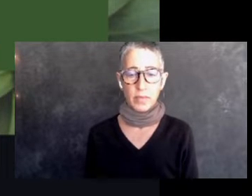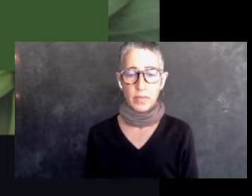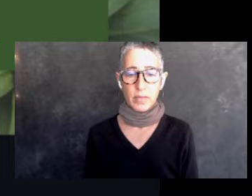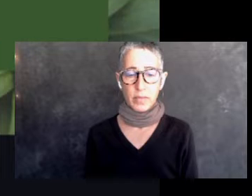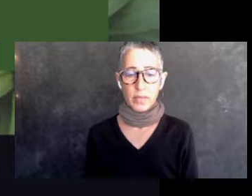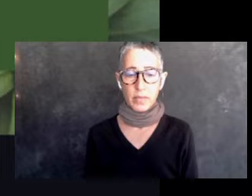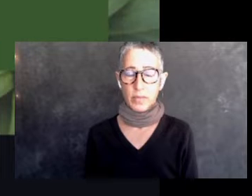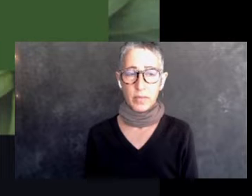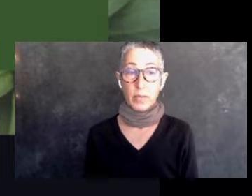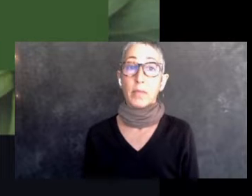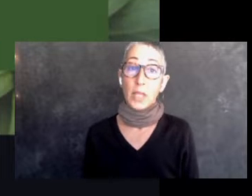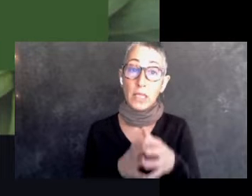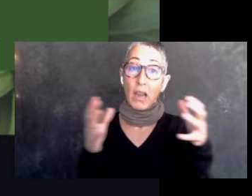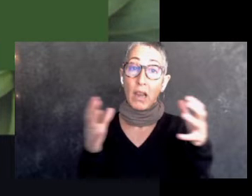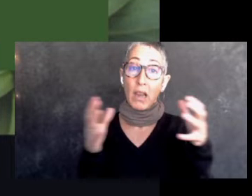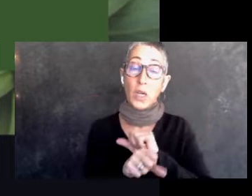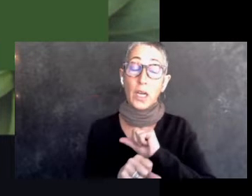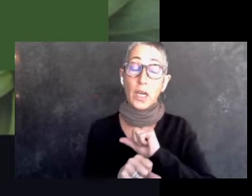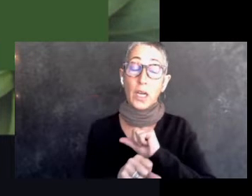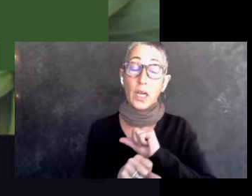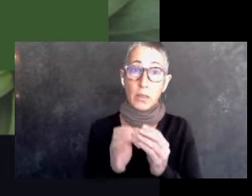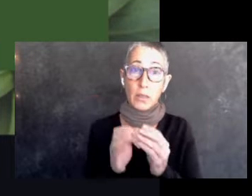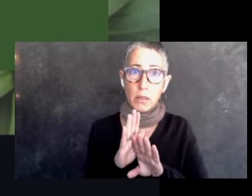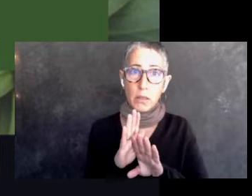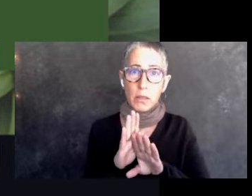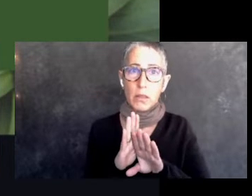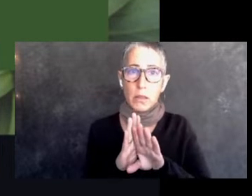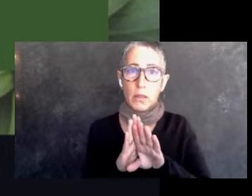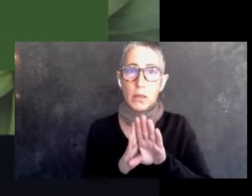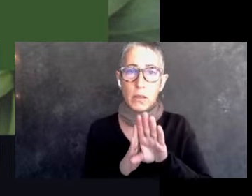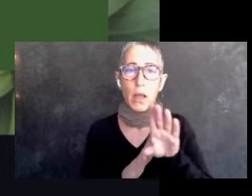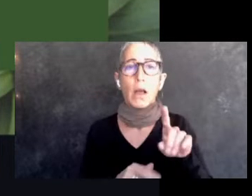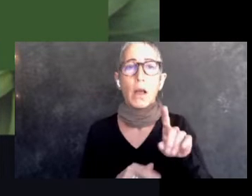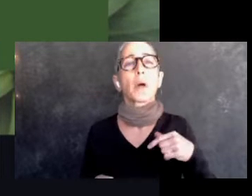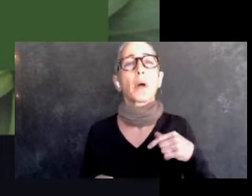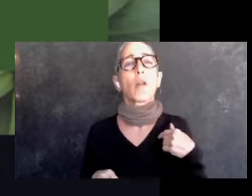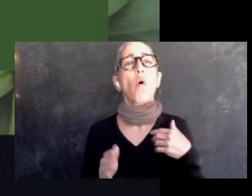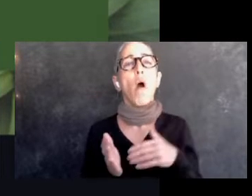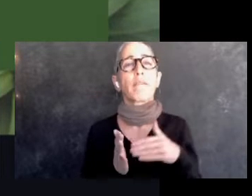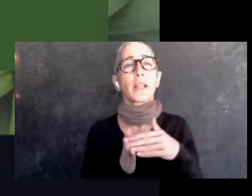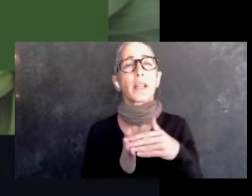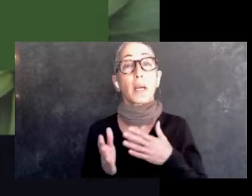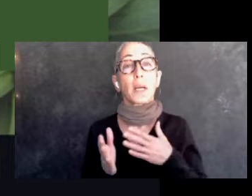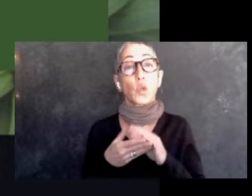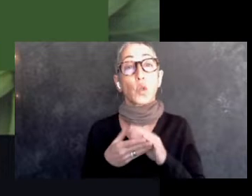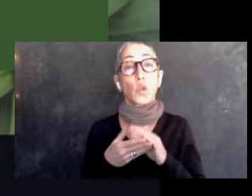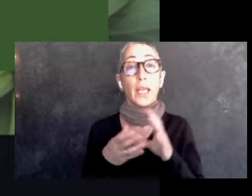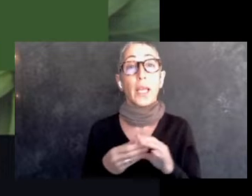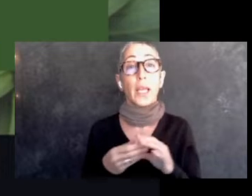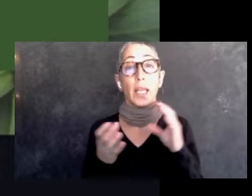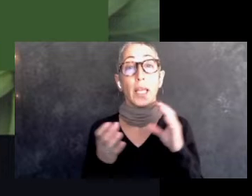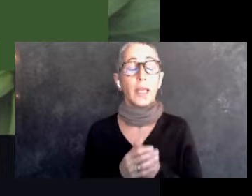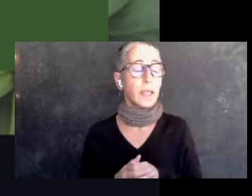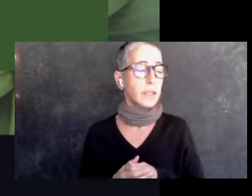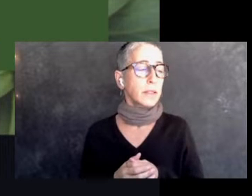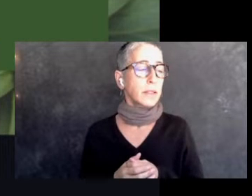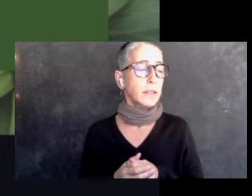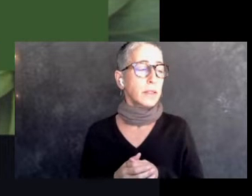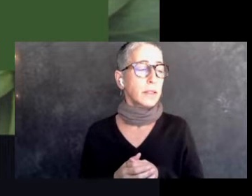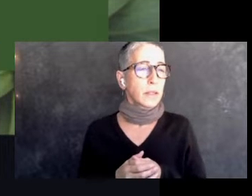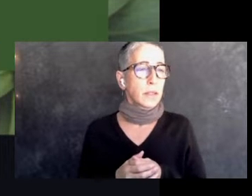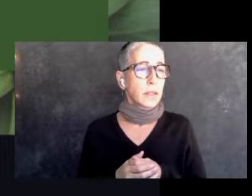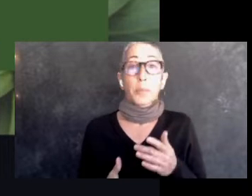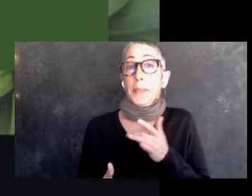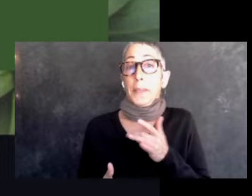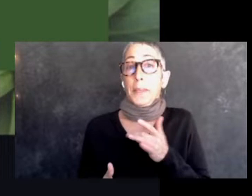trade it. And, and I share often with the summit attendees that, uh, around a week or two before the summit starts,